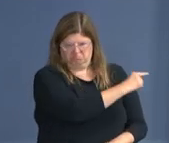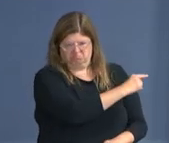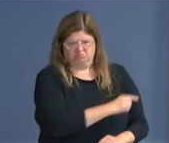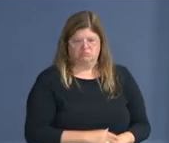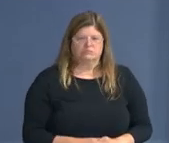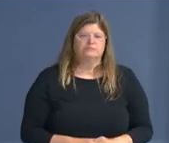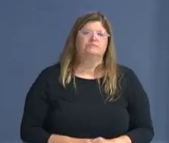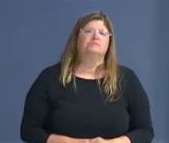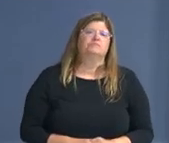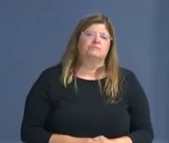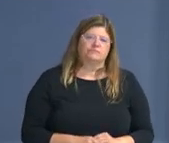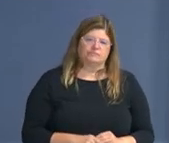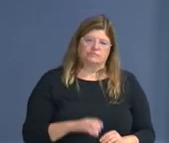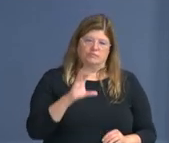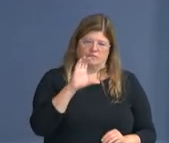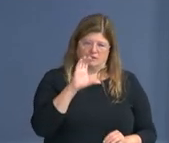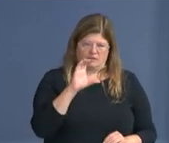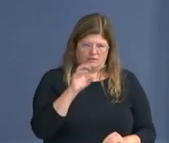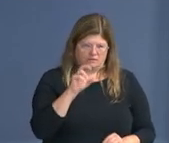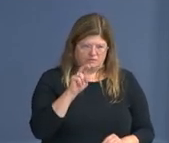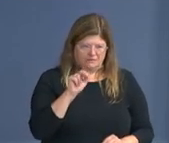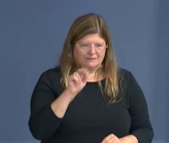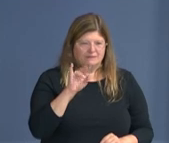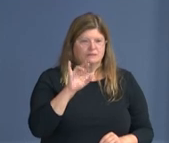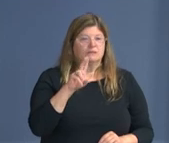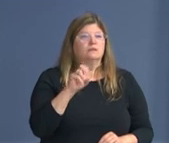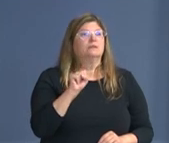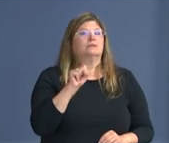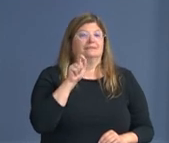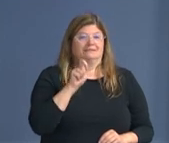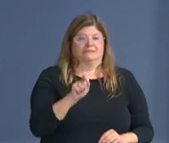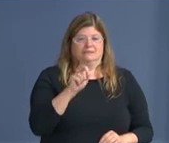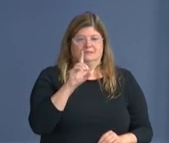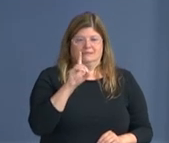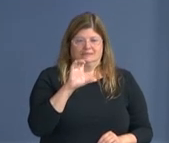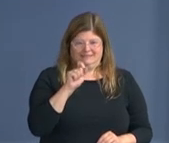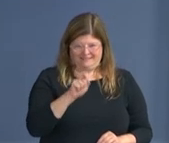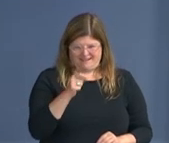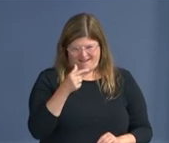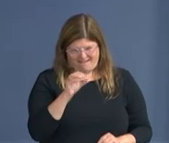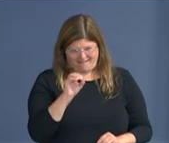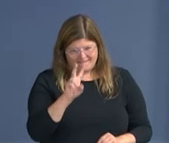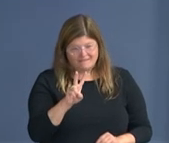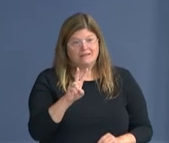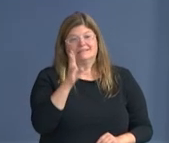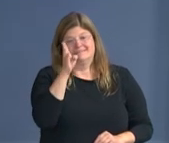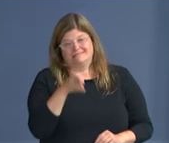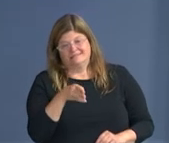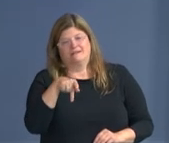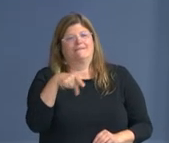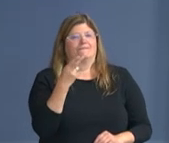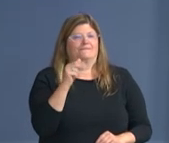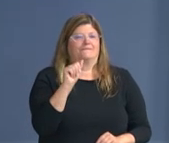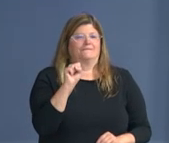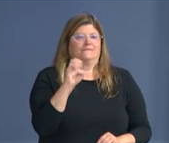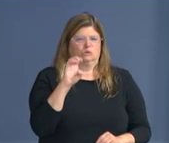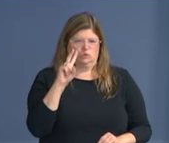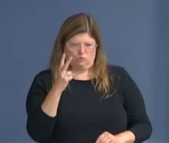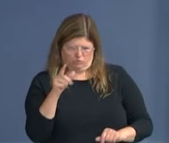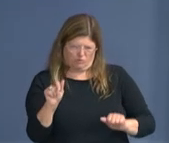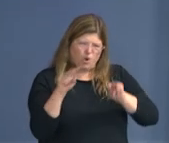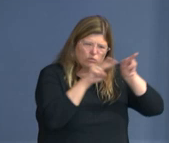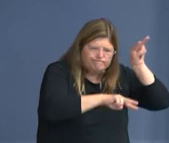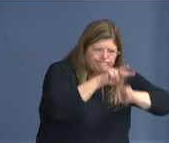2. And so as we prepare for the holiday weekend, I will continue to remind Washingtonians